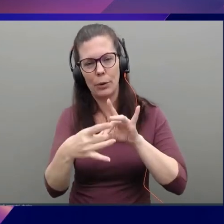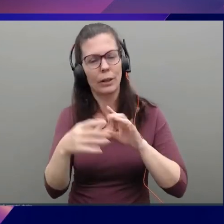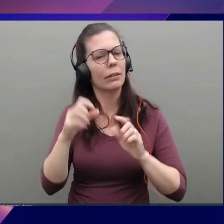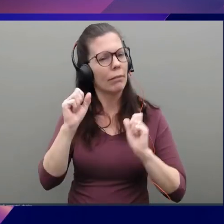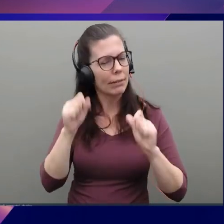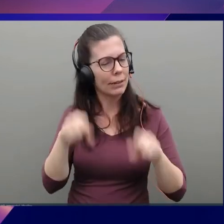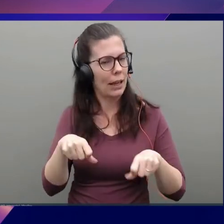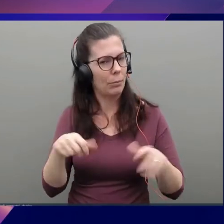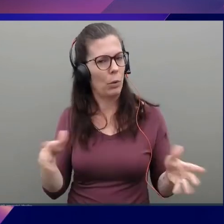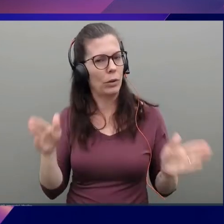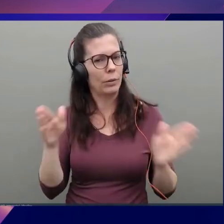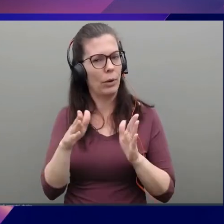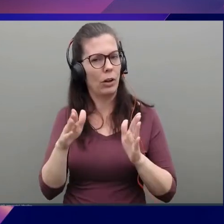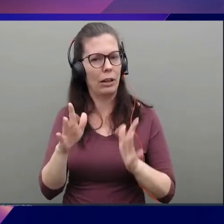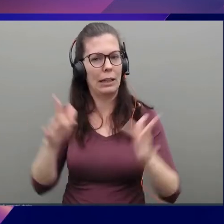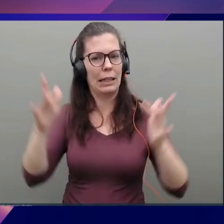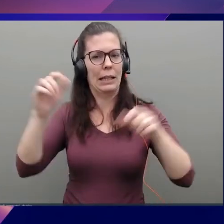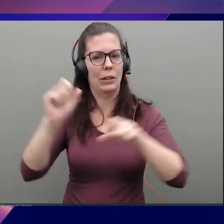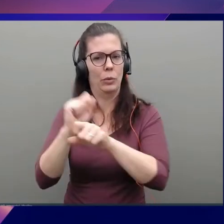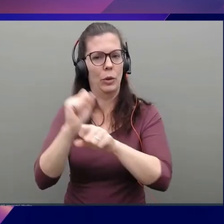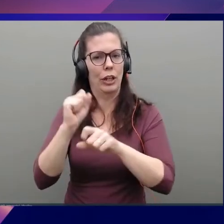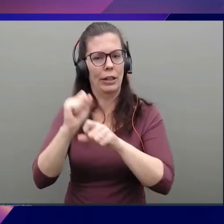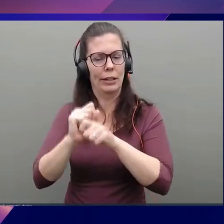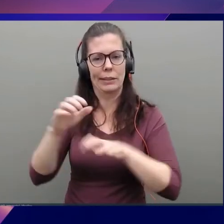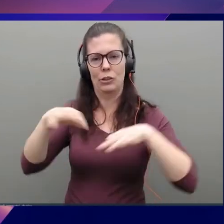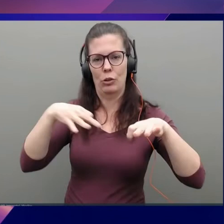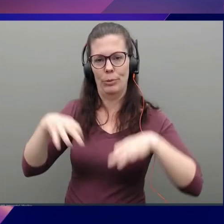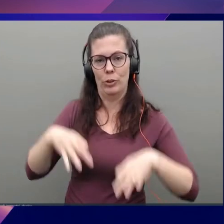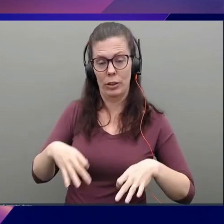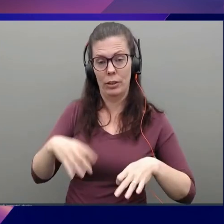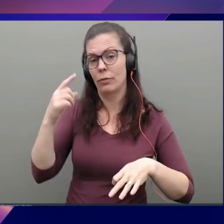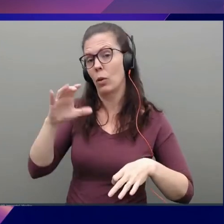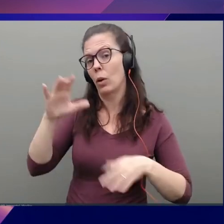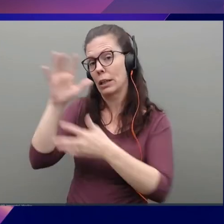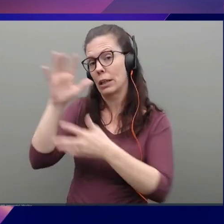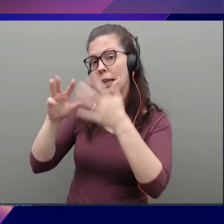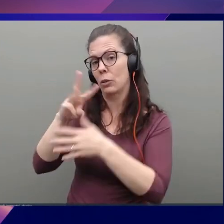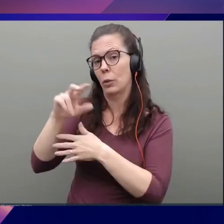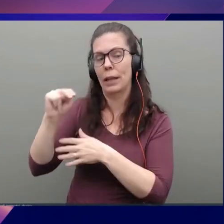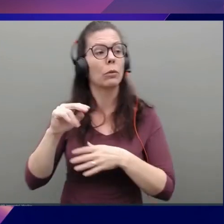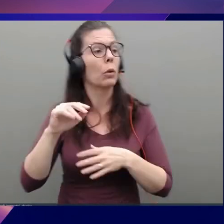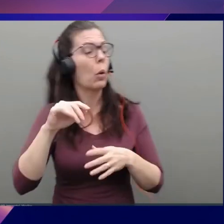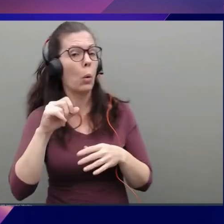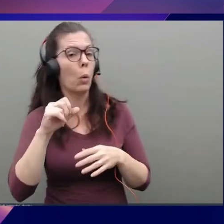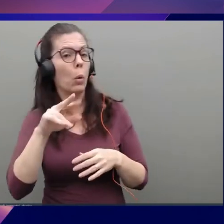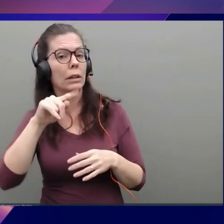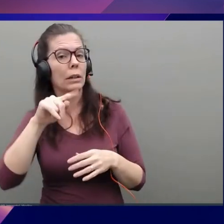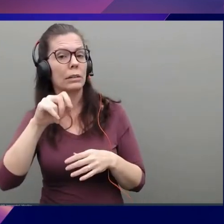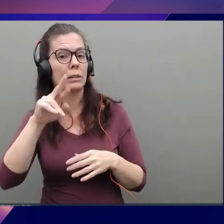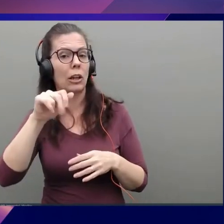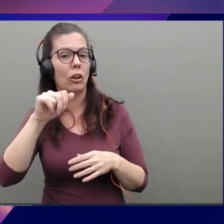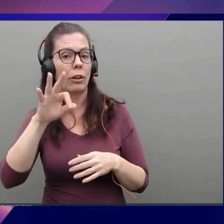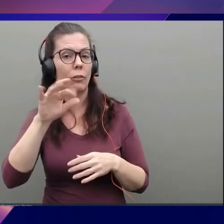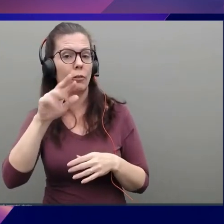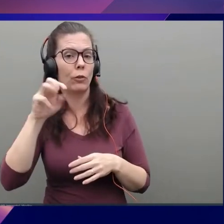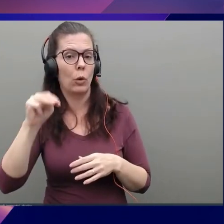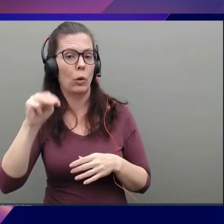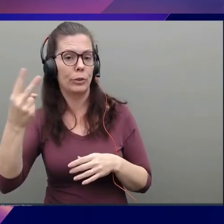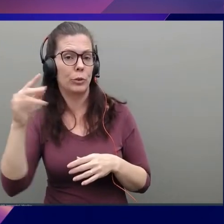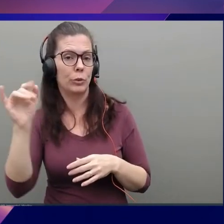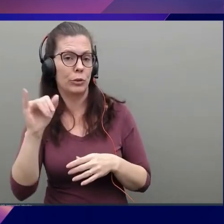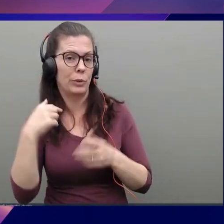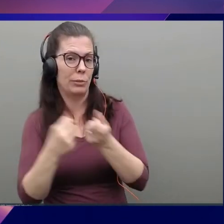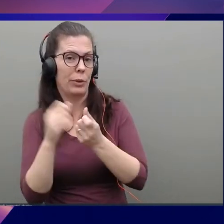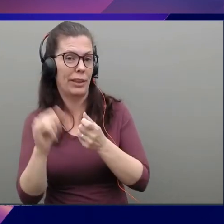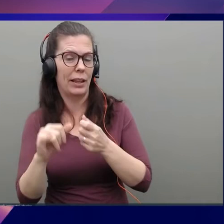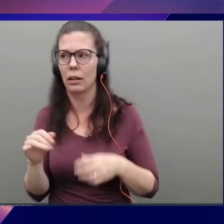and lighter weight CloudFormation description for CloudWAN. Terraform, too. We have that support as well. Wow. Fantastic. I love